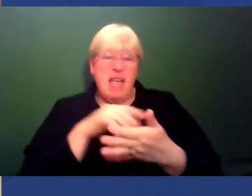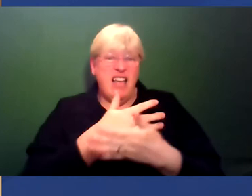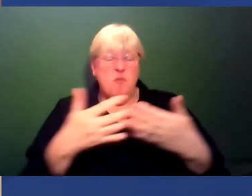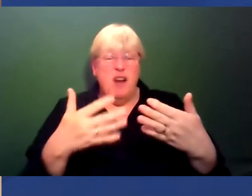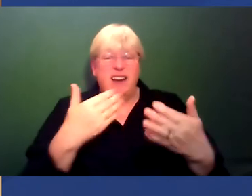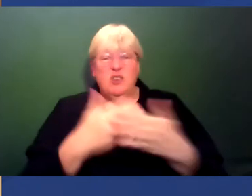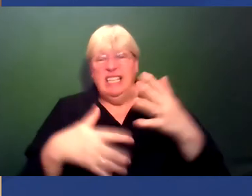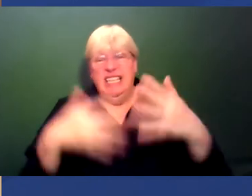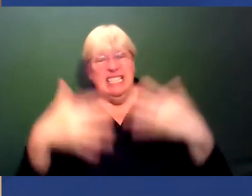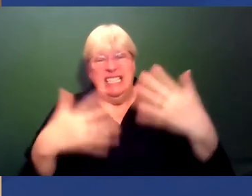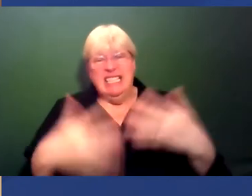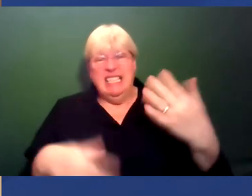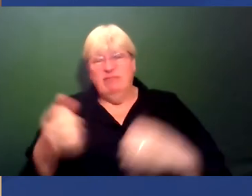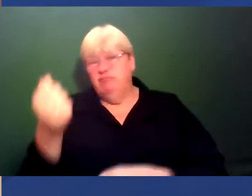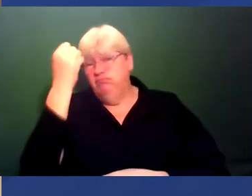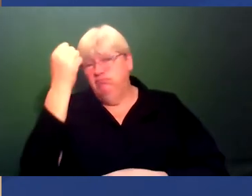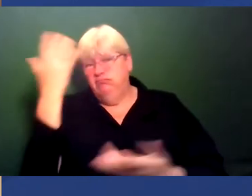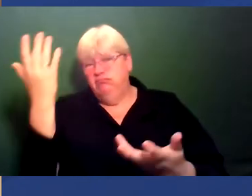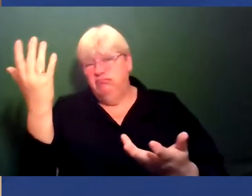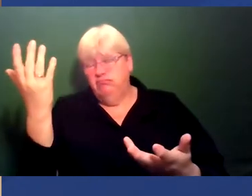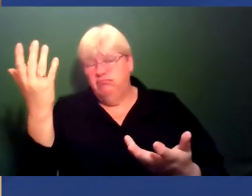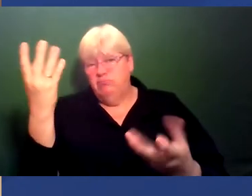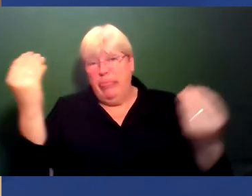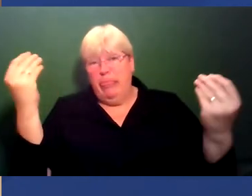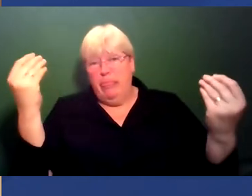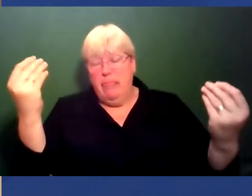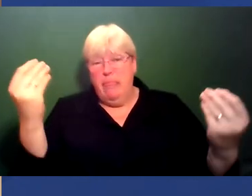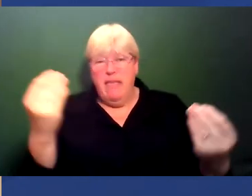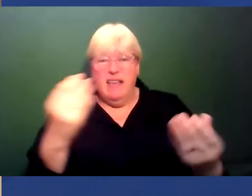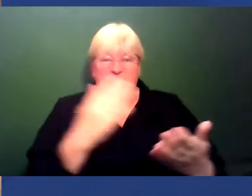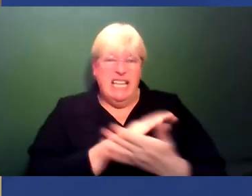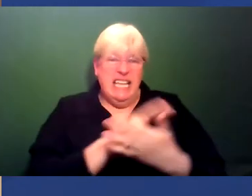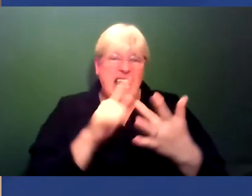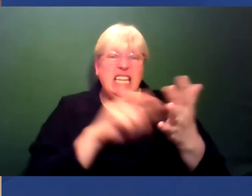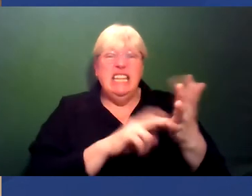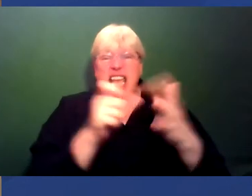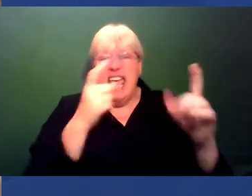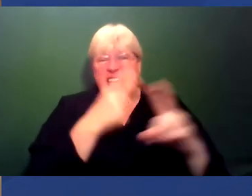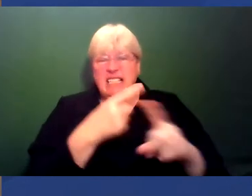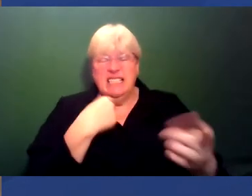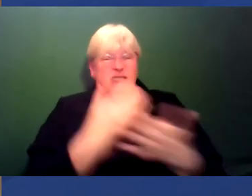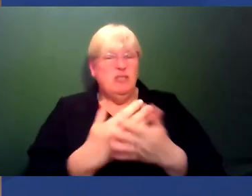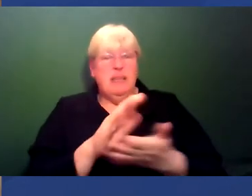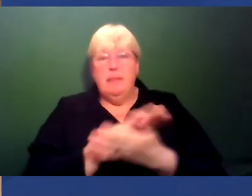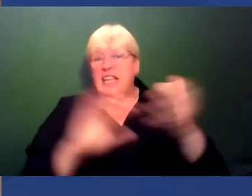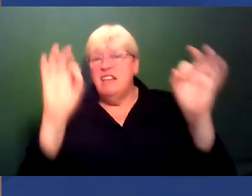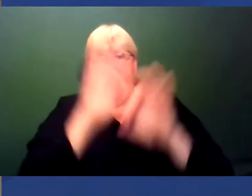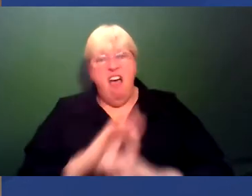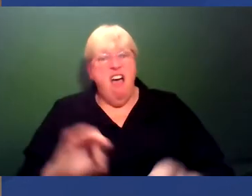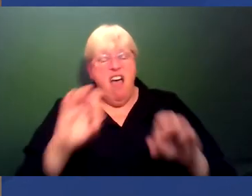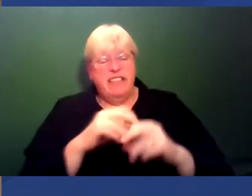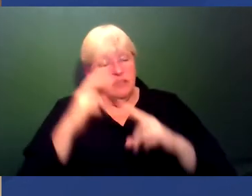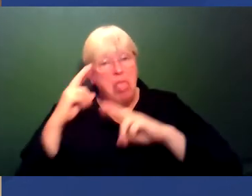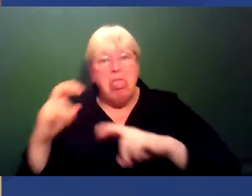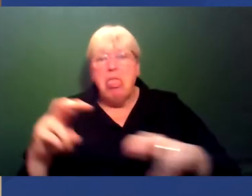statistically nonsense. Journal impact factors, H indexes, you know, you can look at